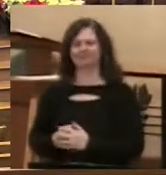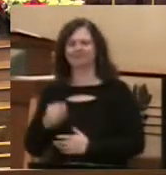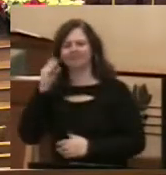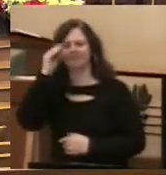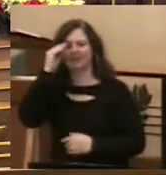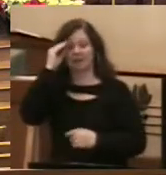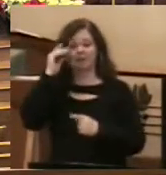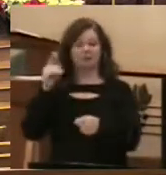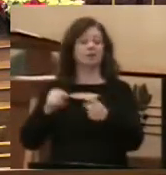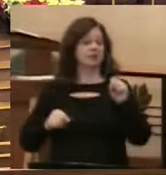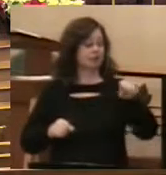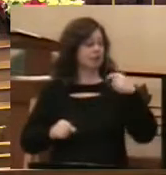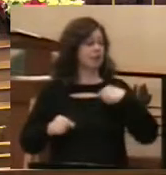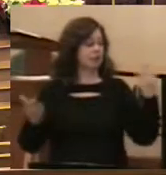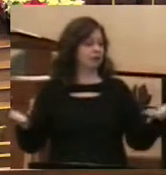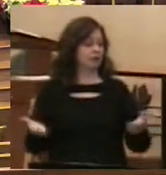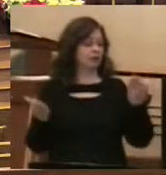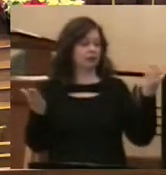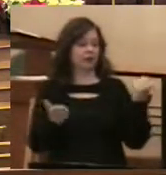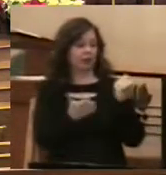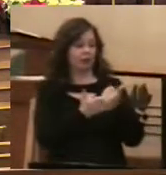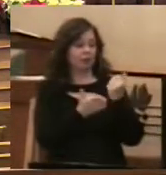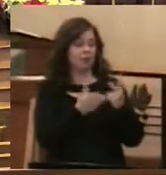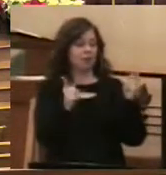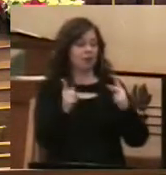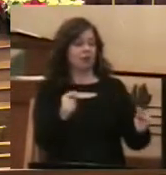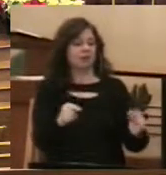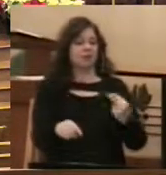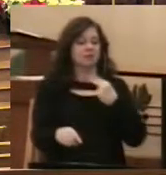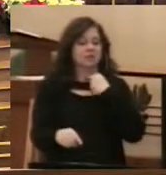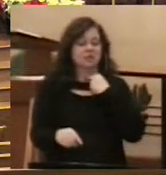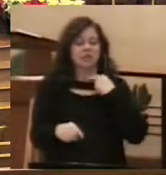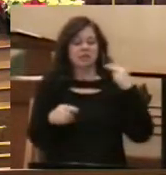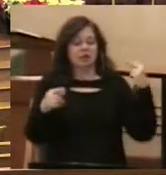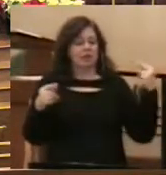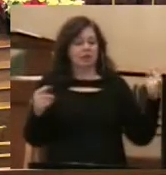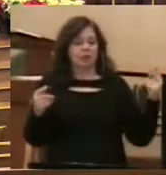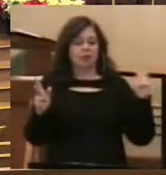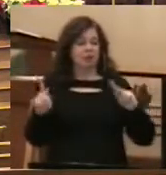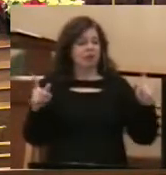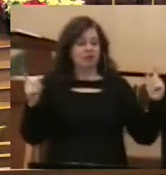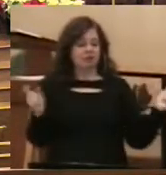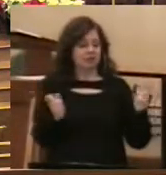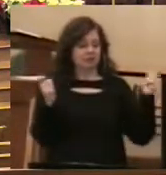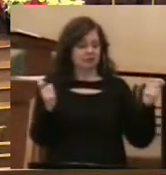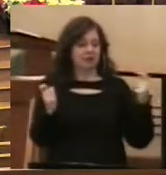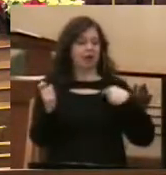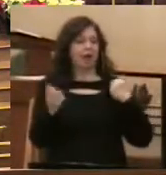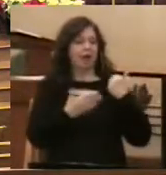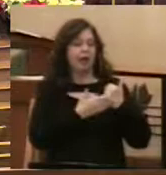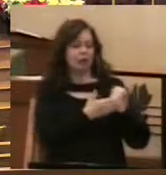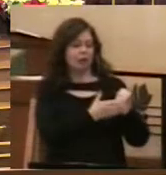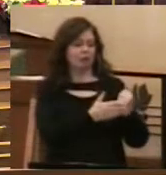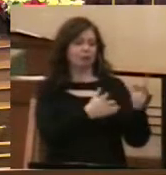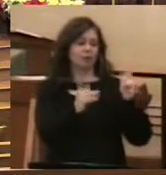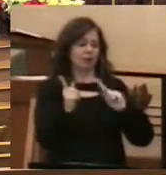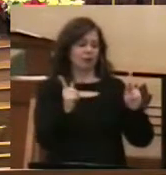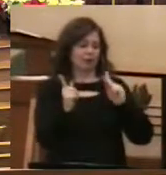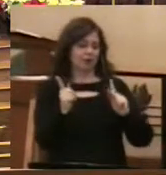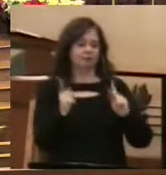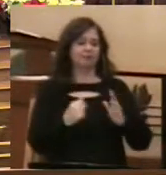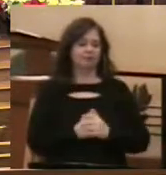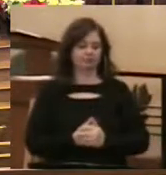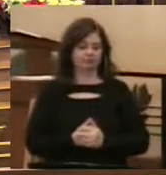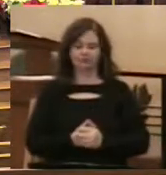captives and sight to the blind. And so now we see Jesus putting his ministry, those words, into